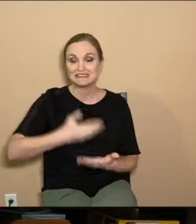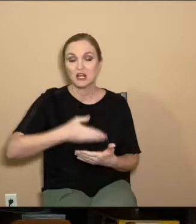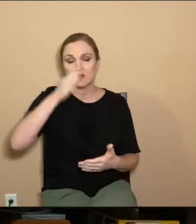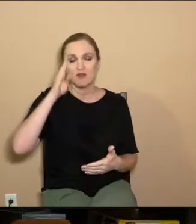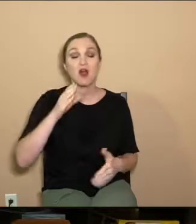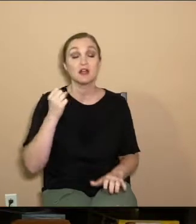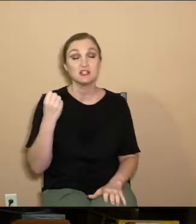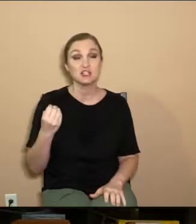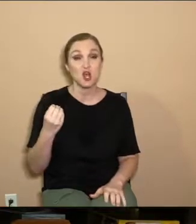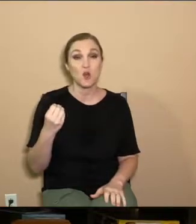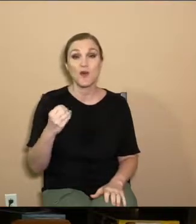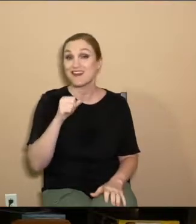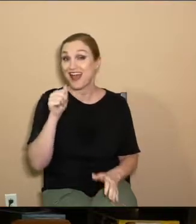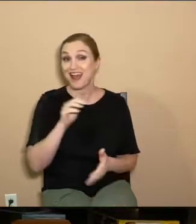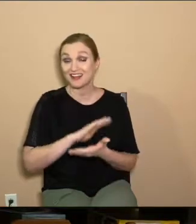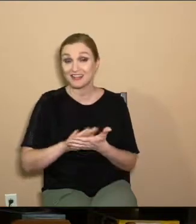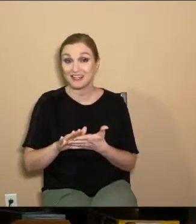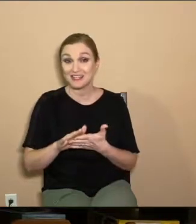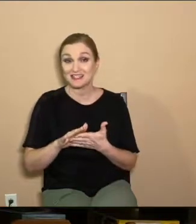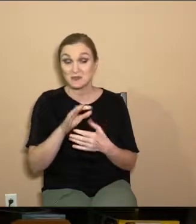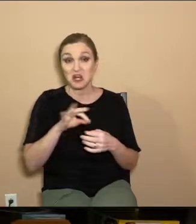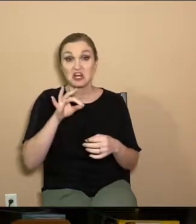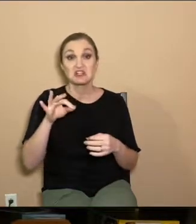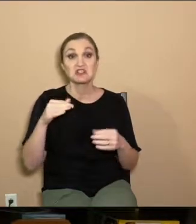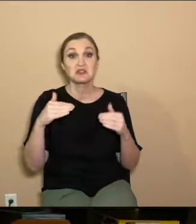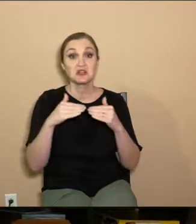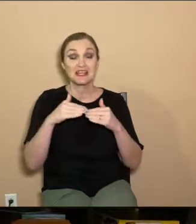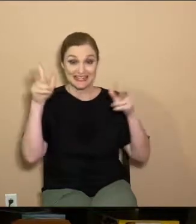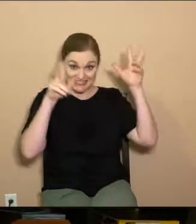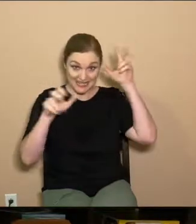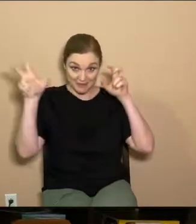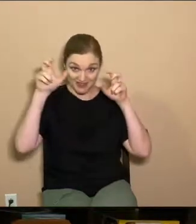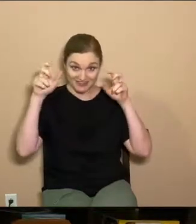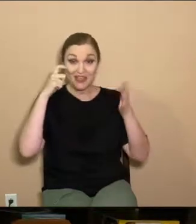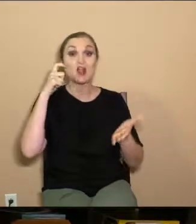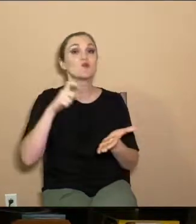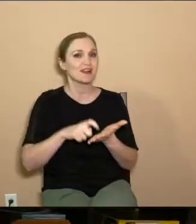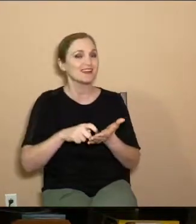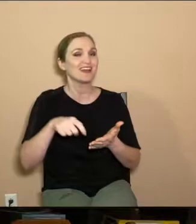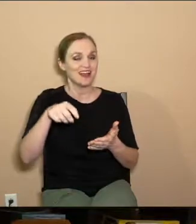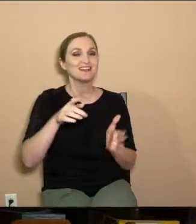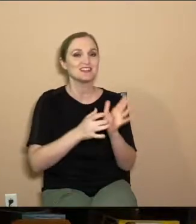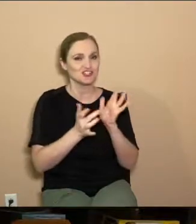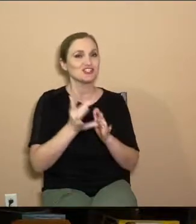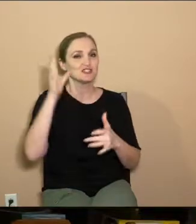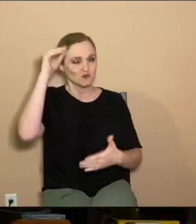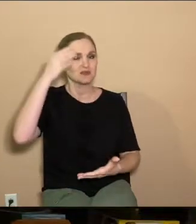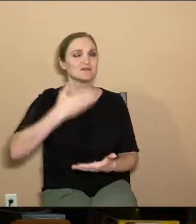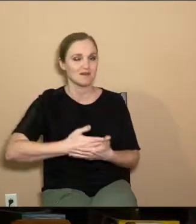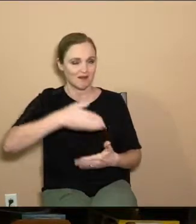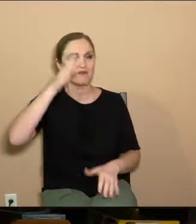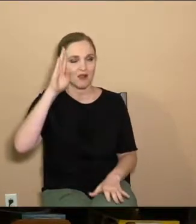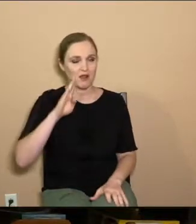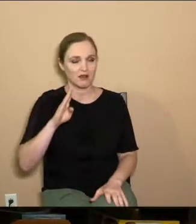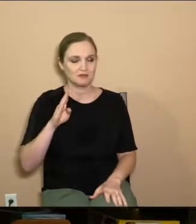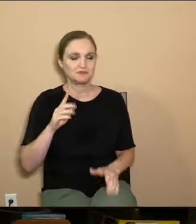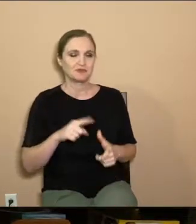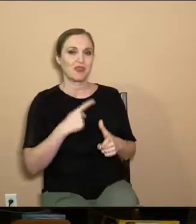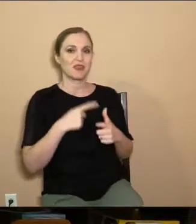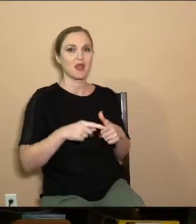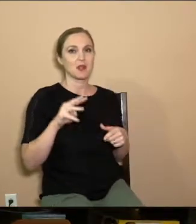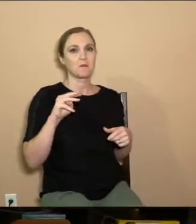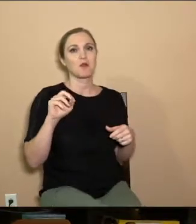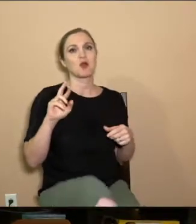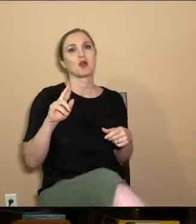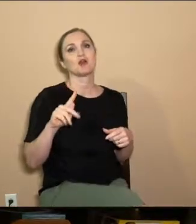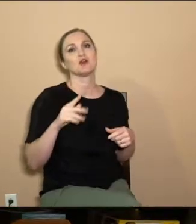And so unclean spirits, demons that are possessing people are recognizing Jesus as the son of God. And then in Mark